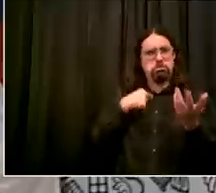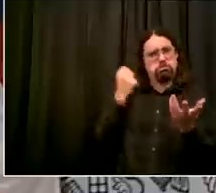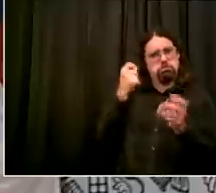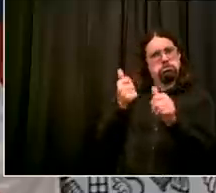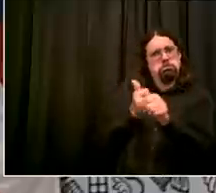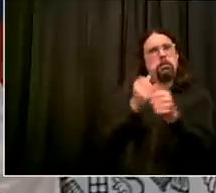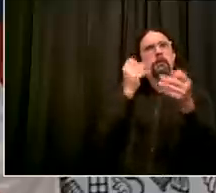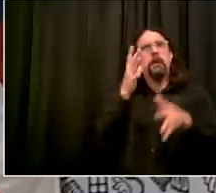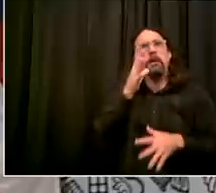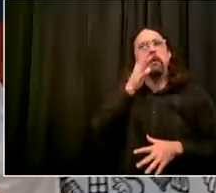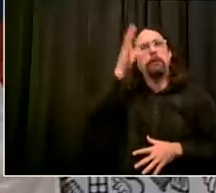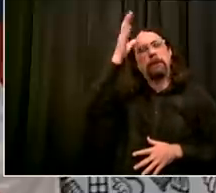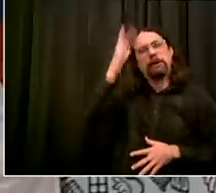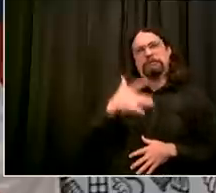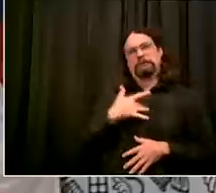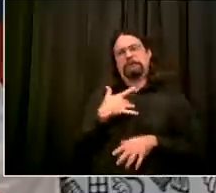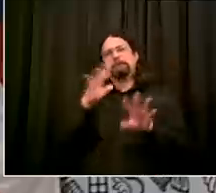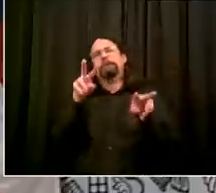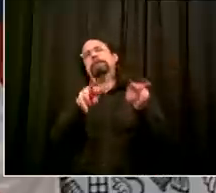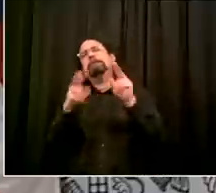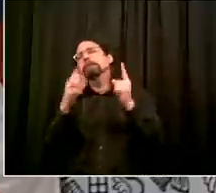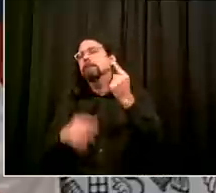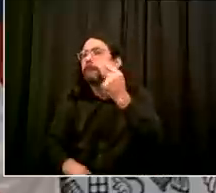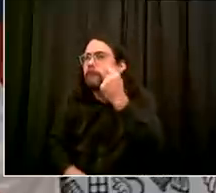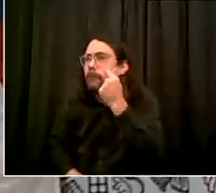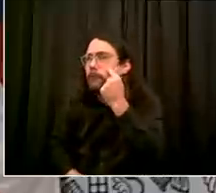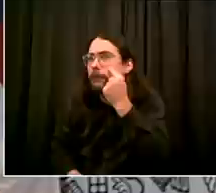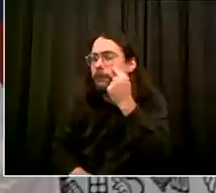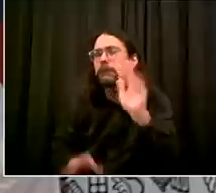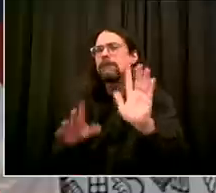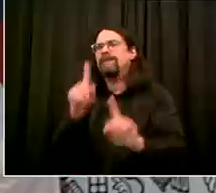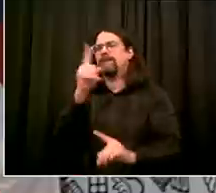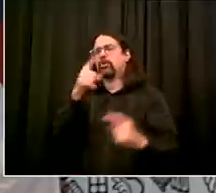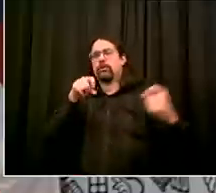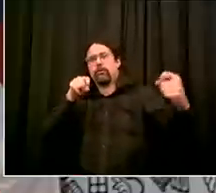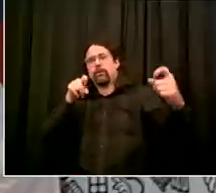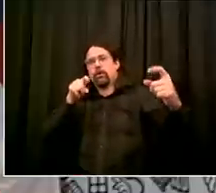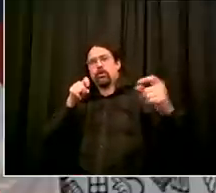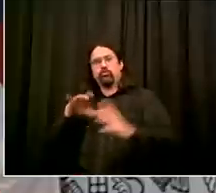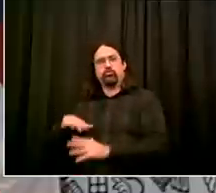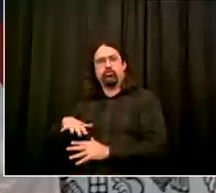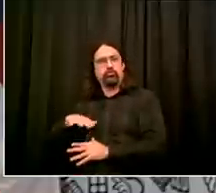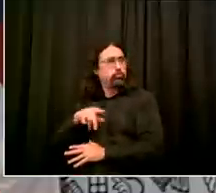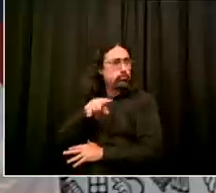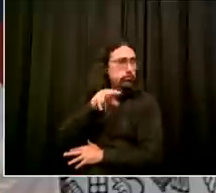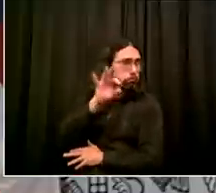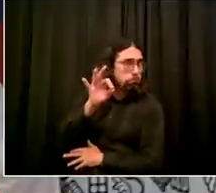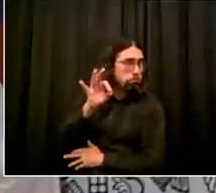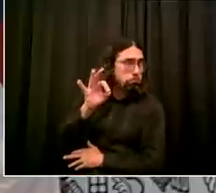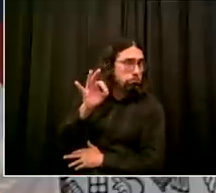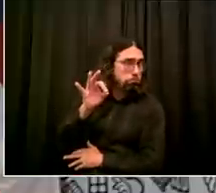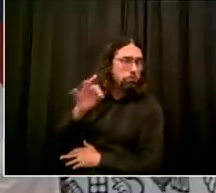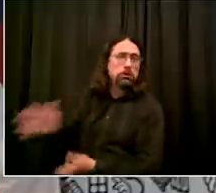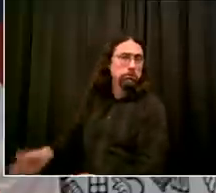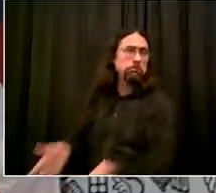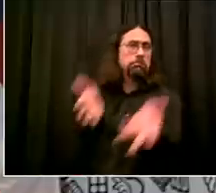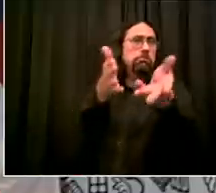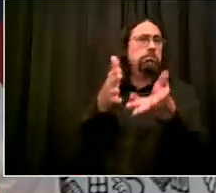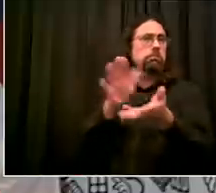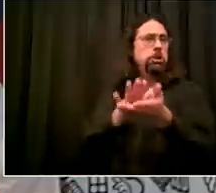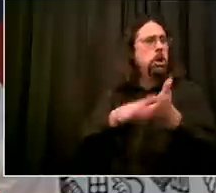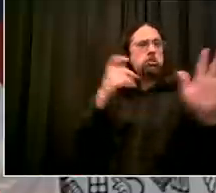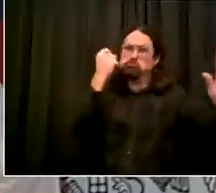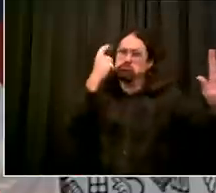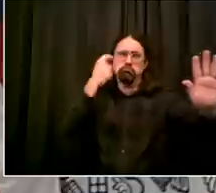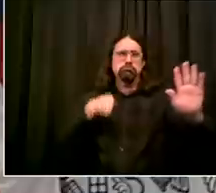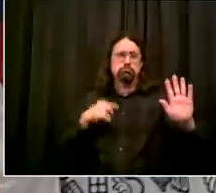reasons and it's what's right for the child and you know they saw something very important yesterday with 1800 sites up and